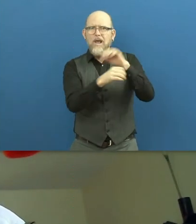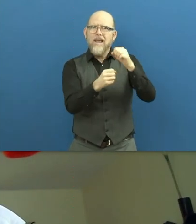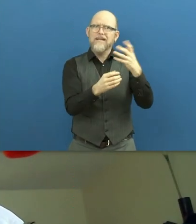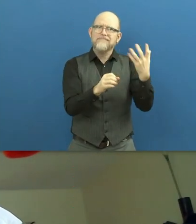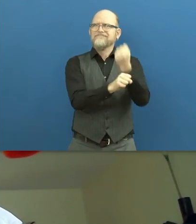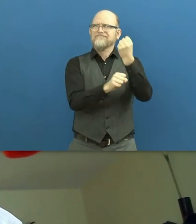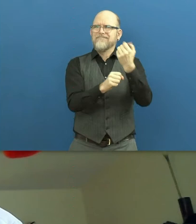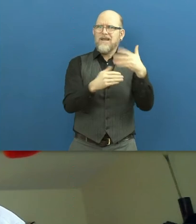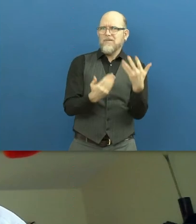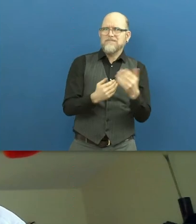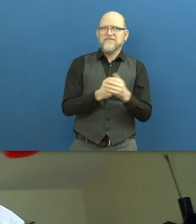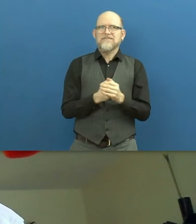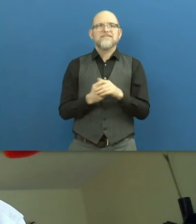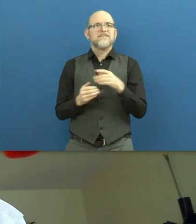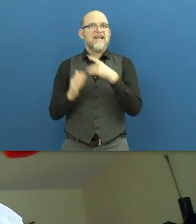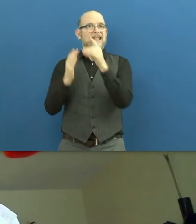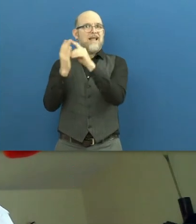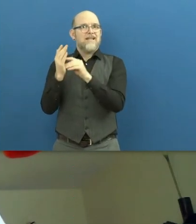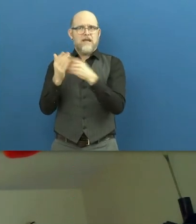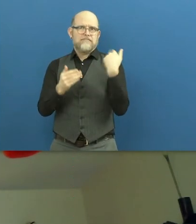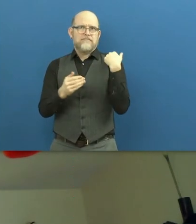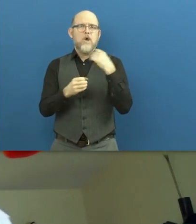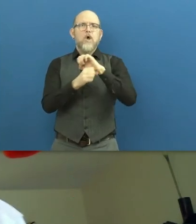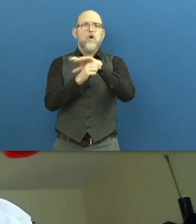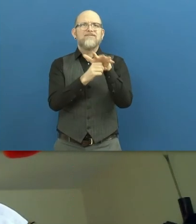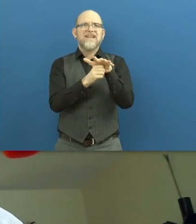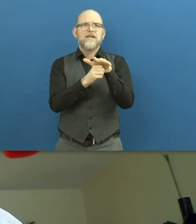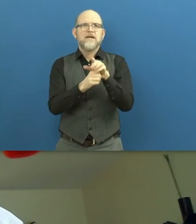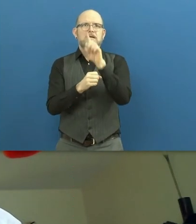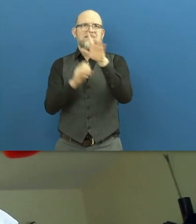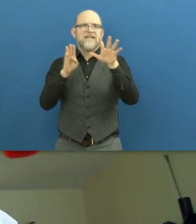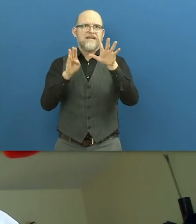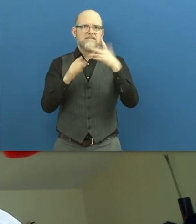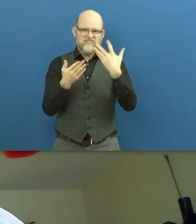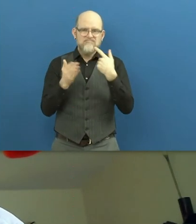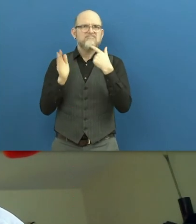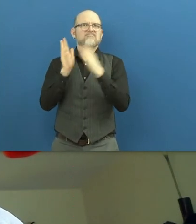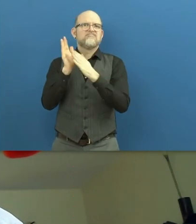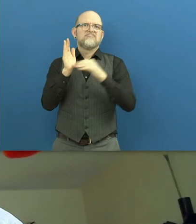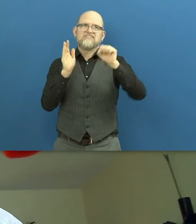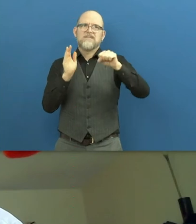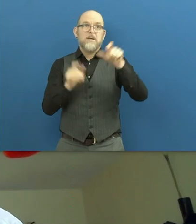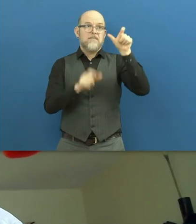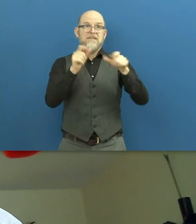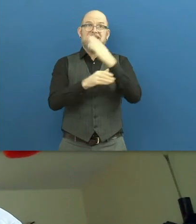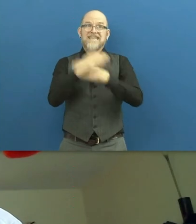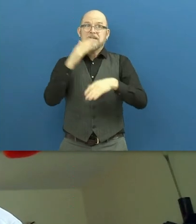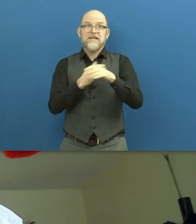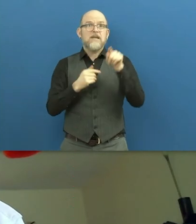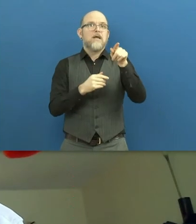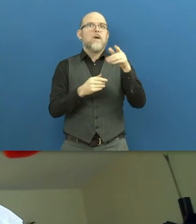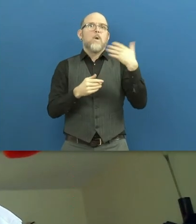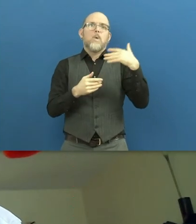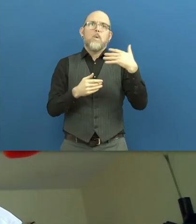sense of its term. Available data from before the COVID-19 pandemic shows that persons with disabilities